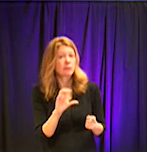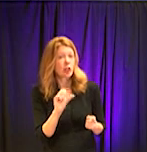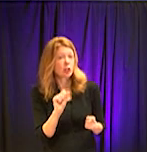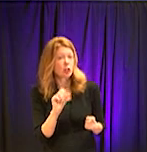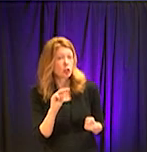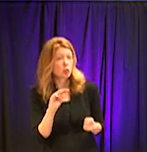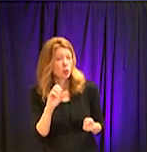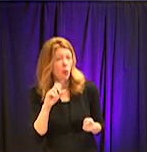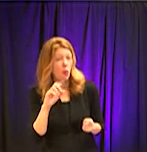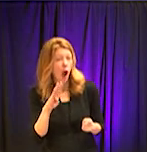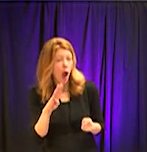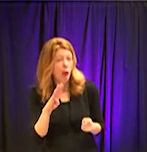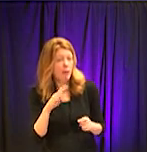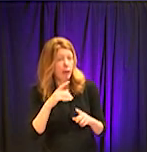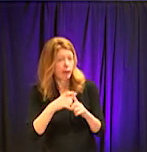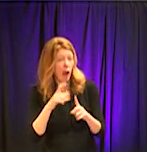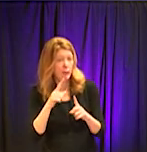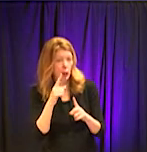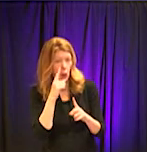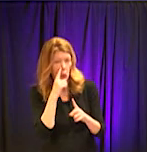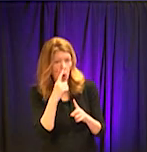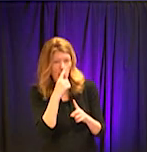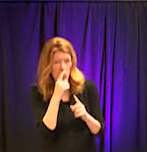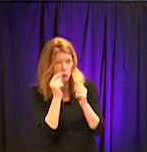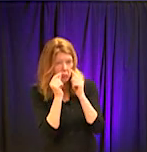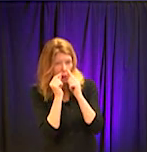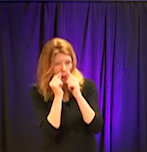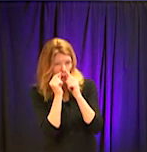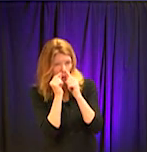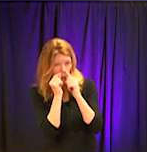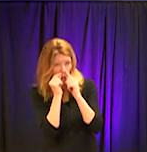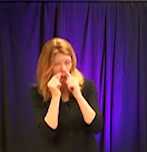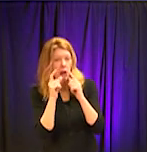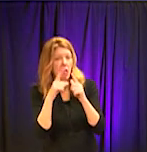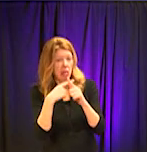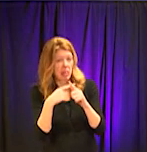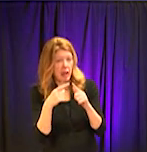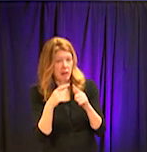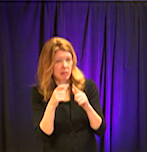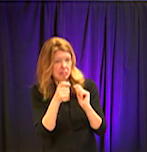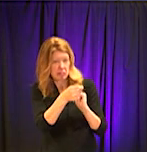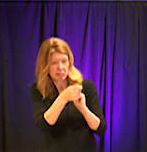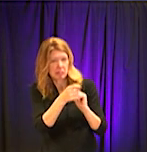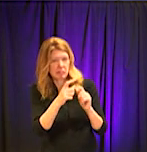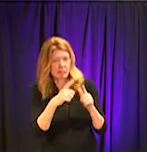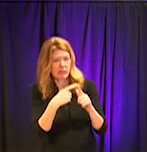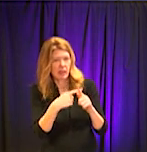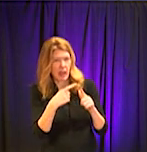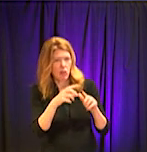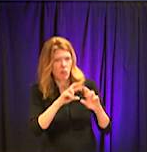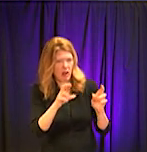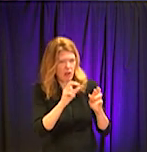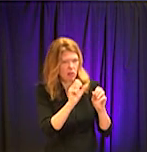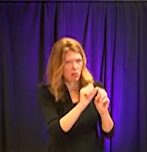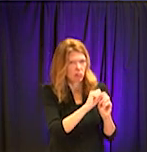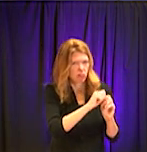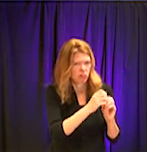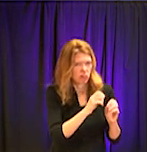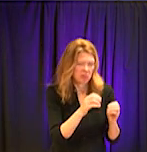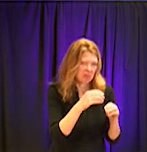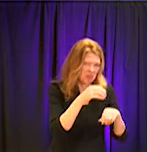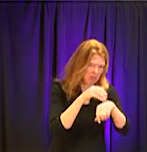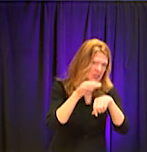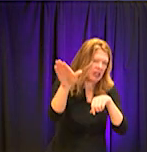unpleasant, yes. Yes, I hear it's very unpleasant. Yes, nice about that. that means that the person who is ill has to go to a